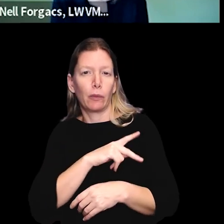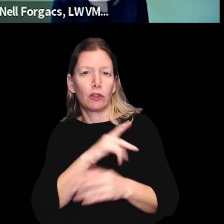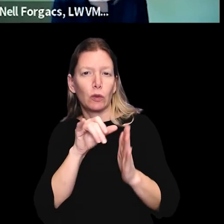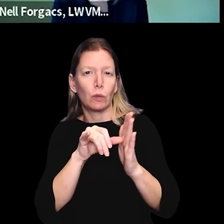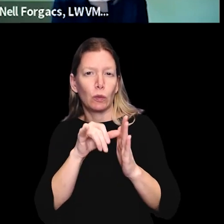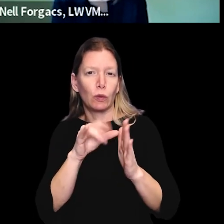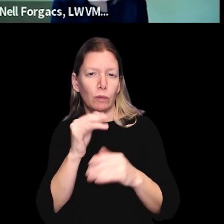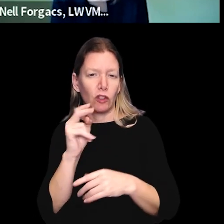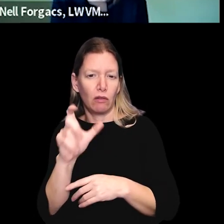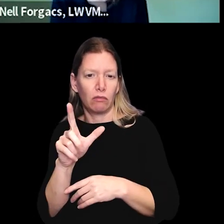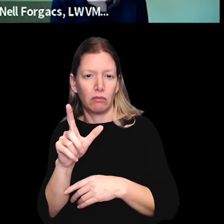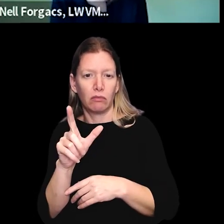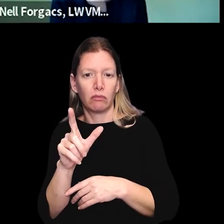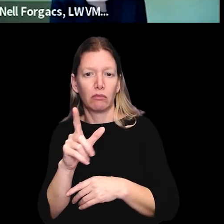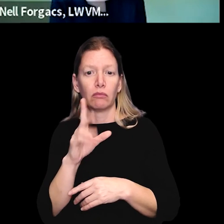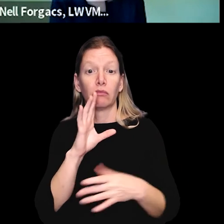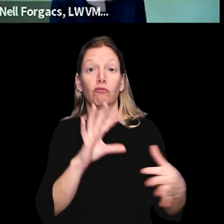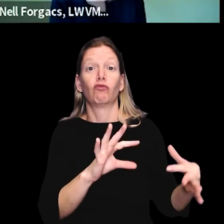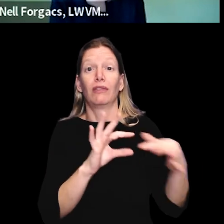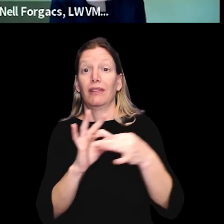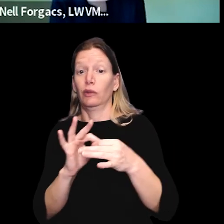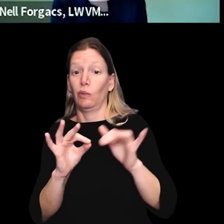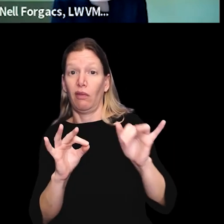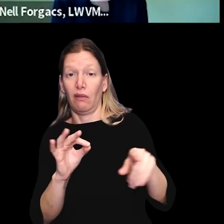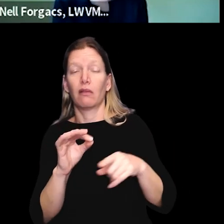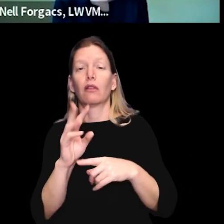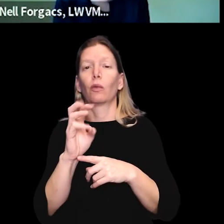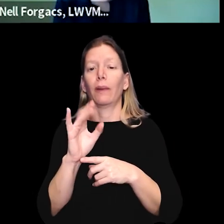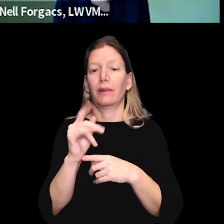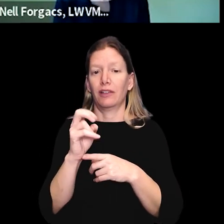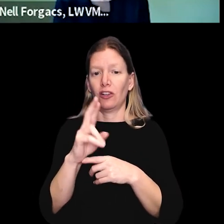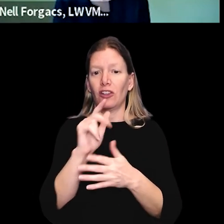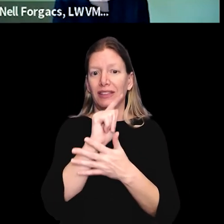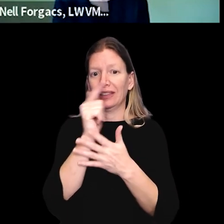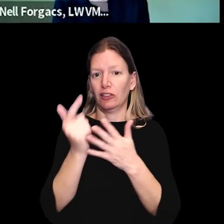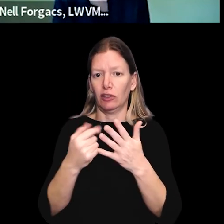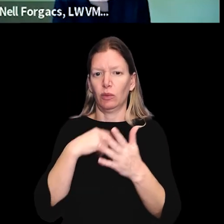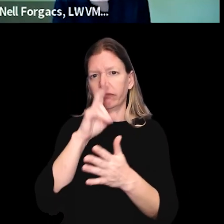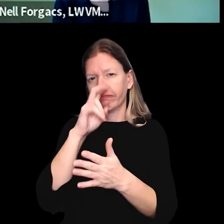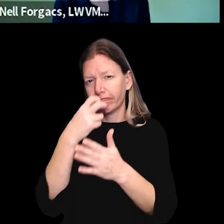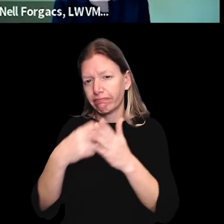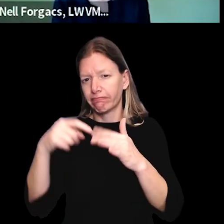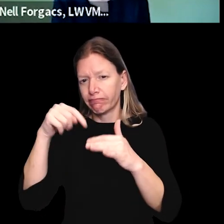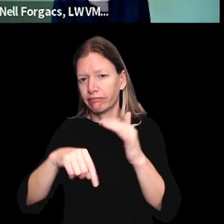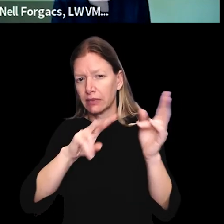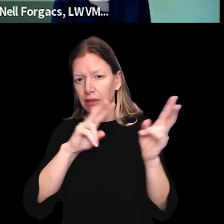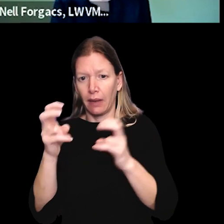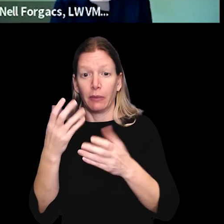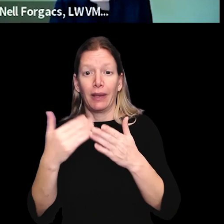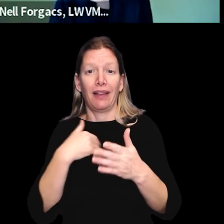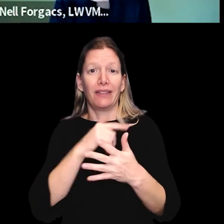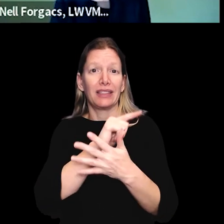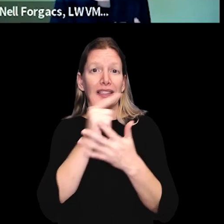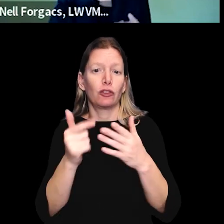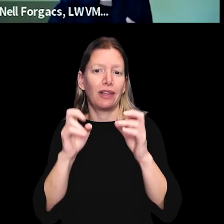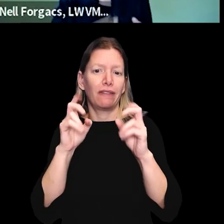personal YouTube channel. Related. Related. do also webinar series when we want to dig deeper on a topic, and we may